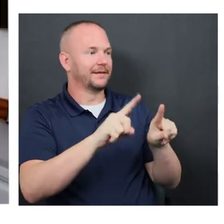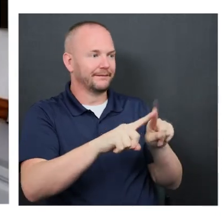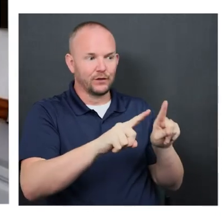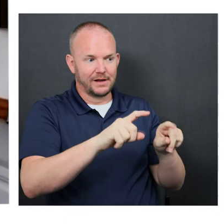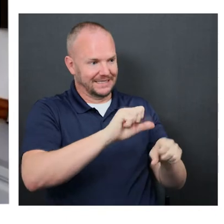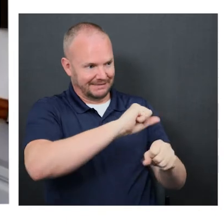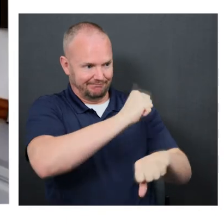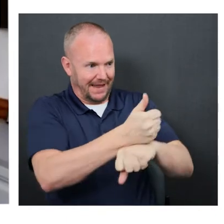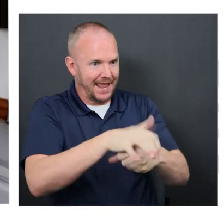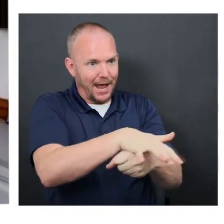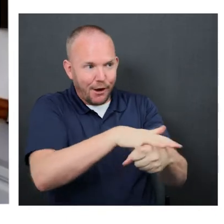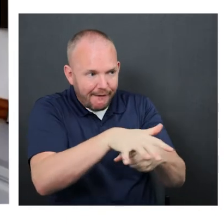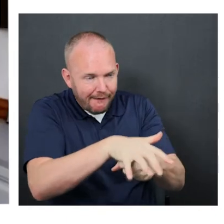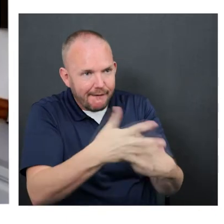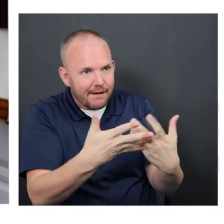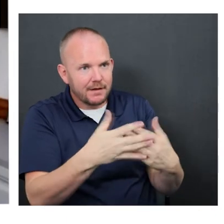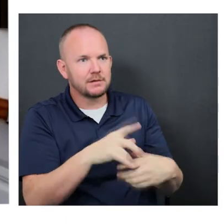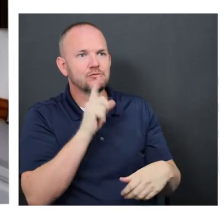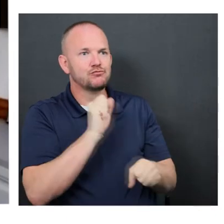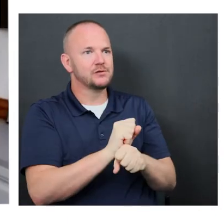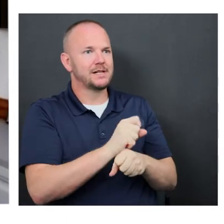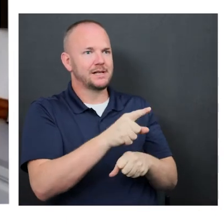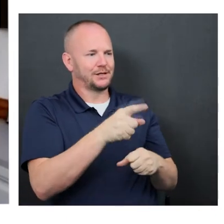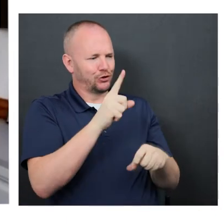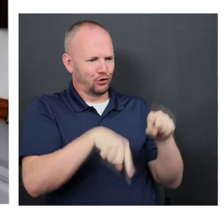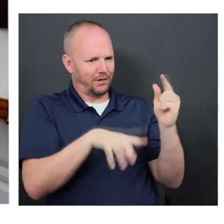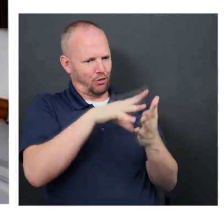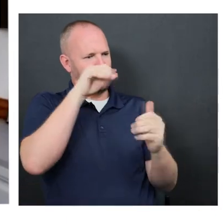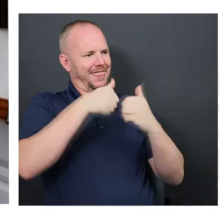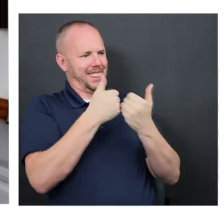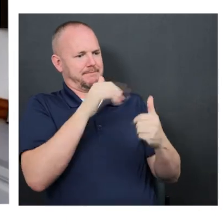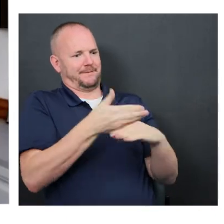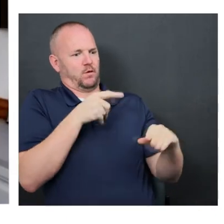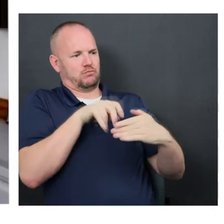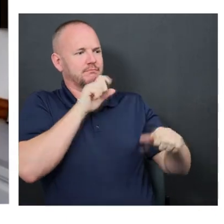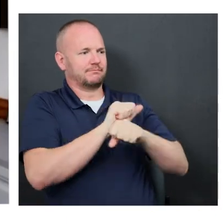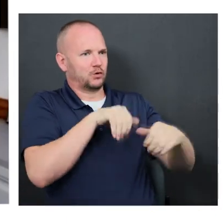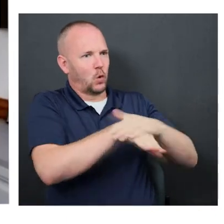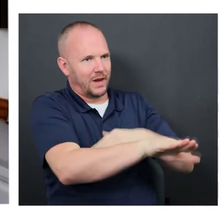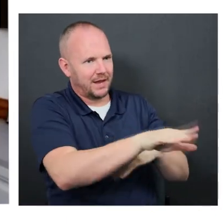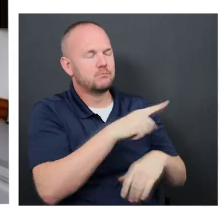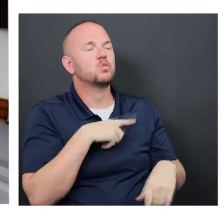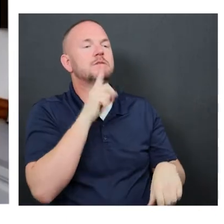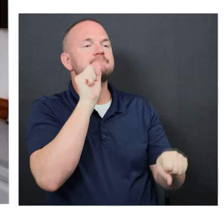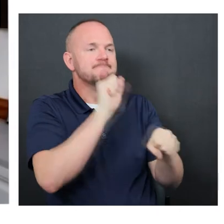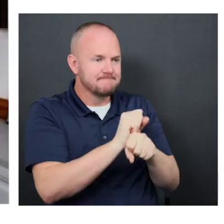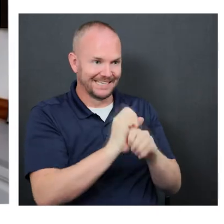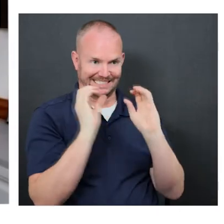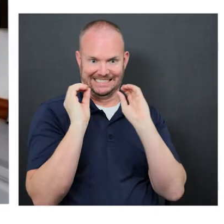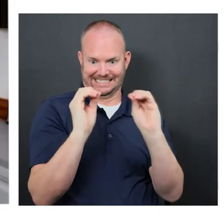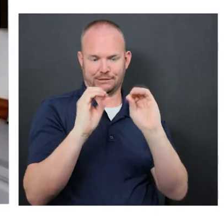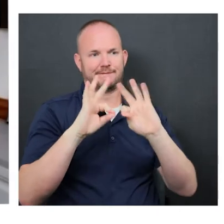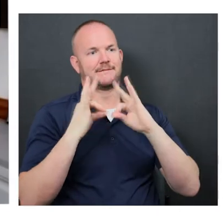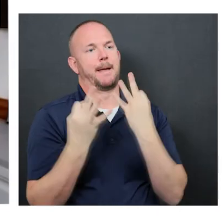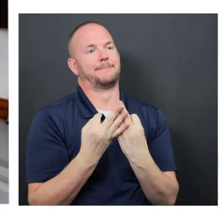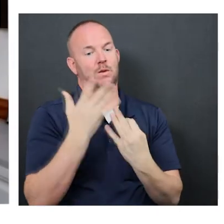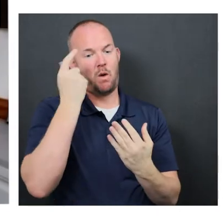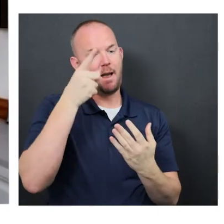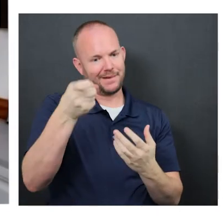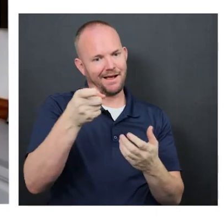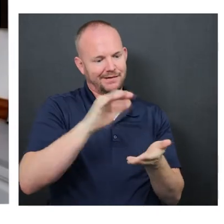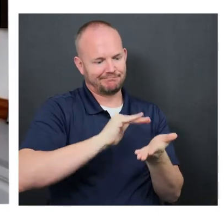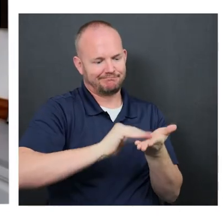would have come to the hospital to learn that, but during the COVID you couldn't. So we were actually teaching the family members so we could do a safe